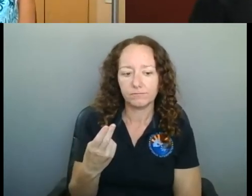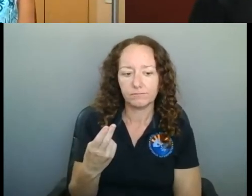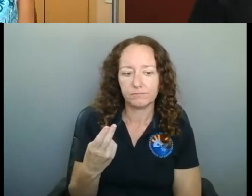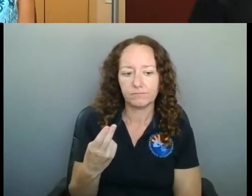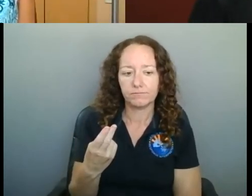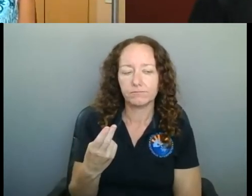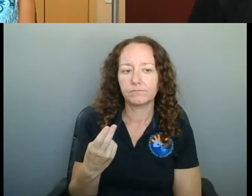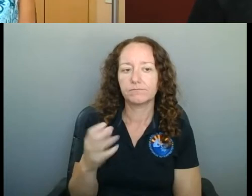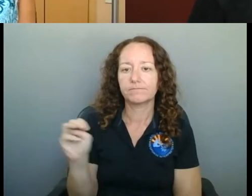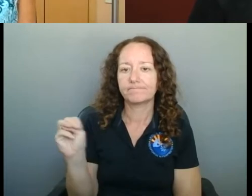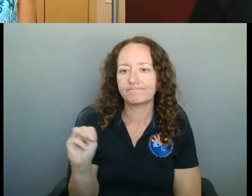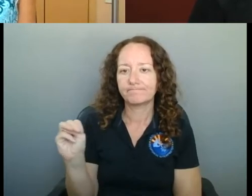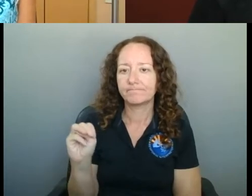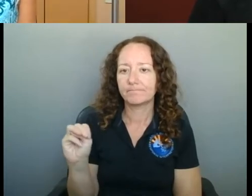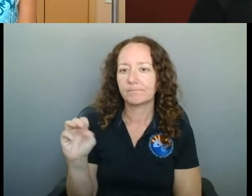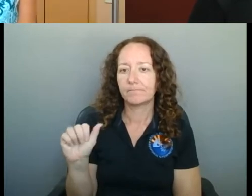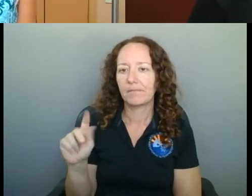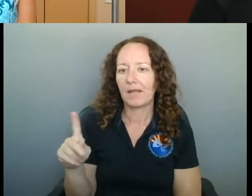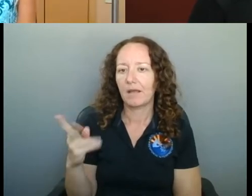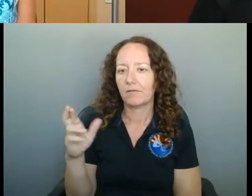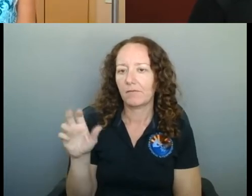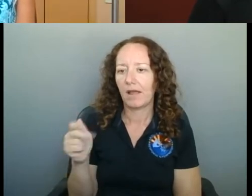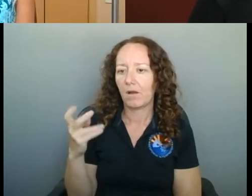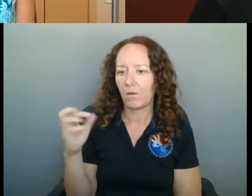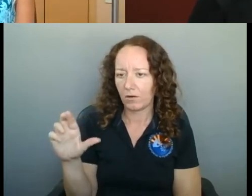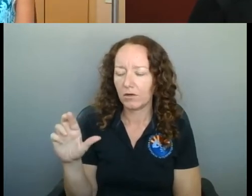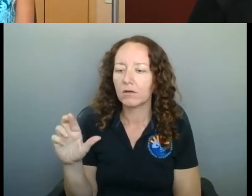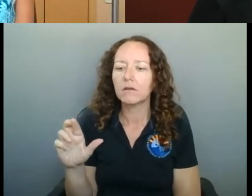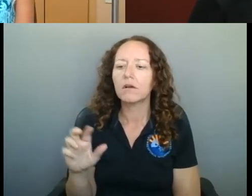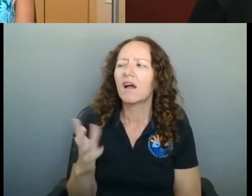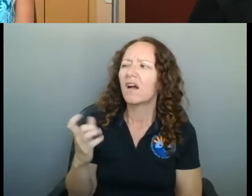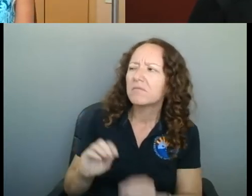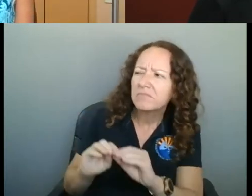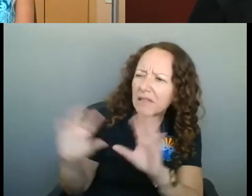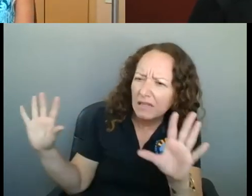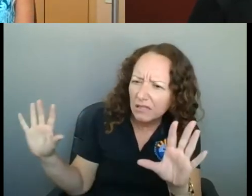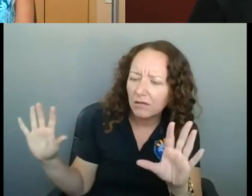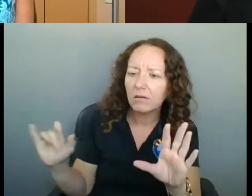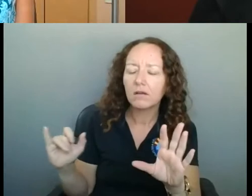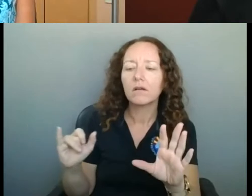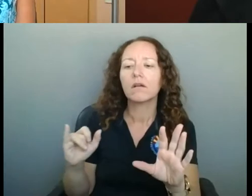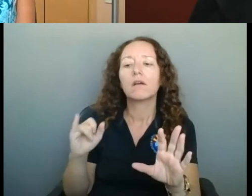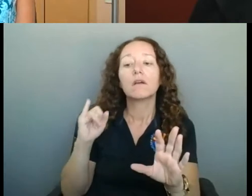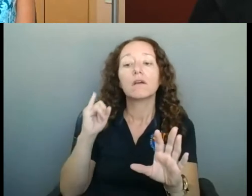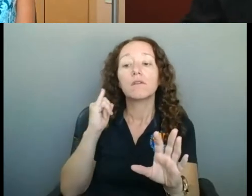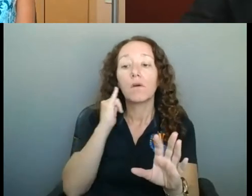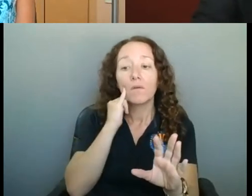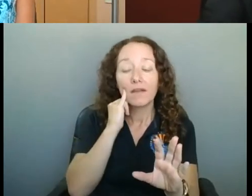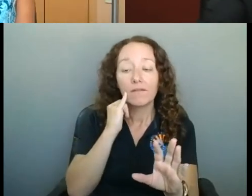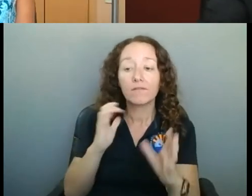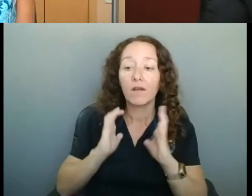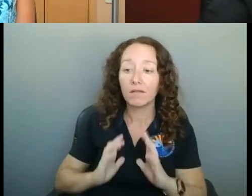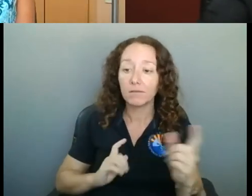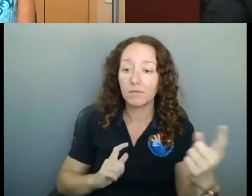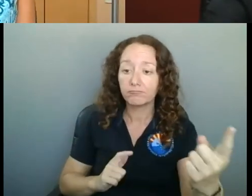So just to clarify, once the customer is at their table or chair, they are not required to have a